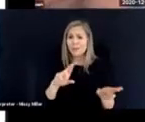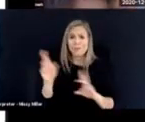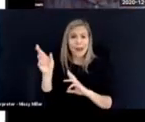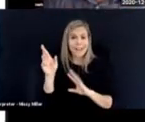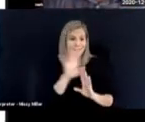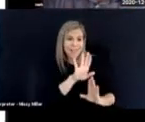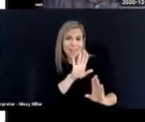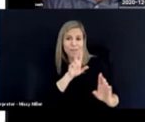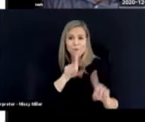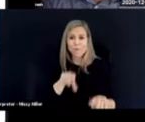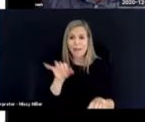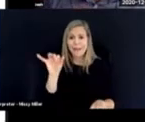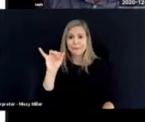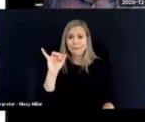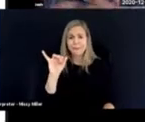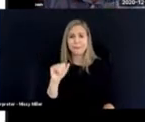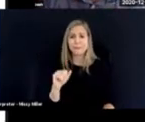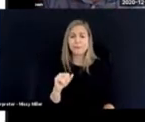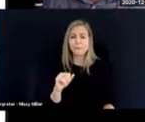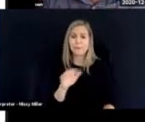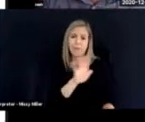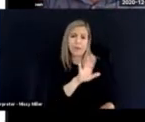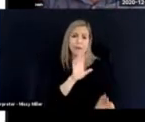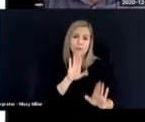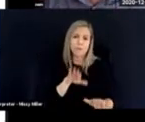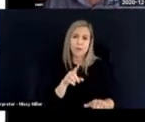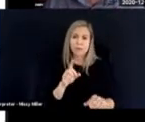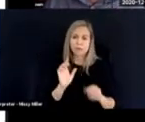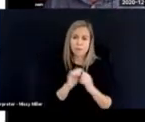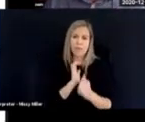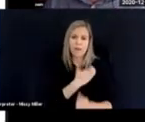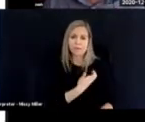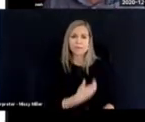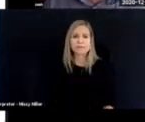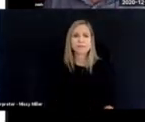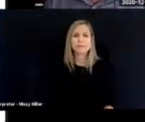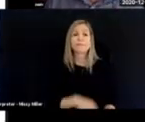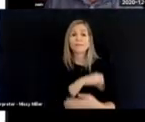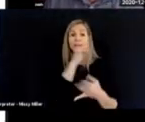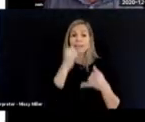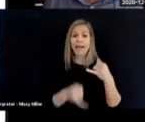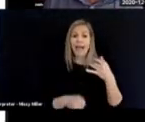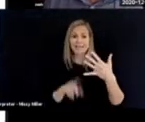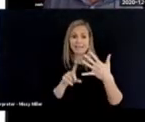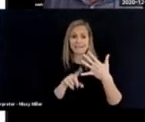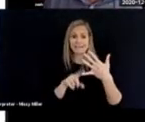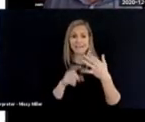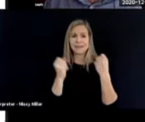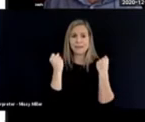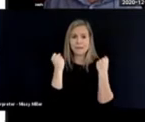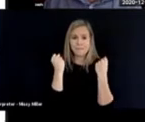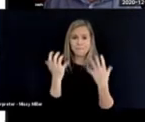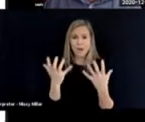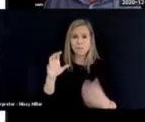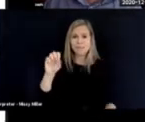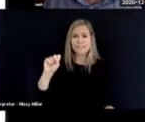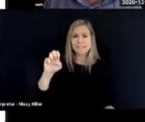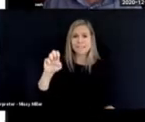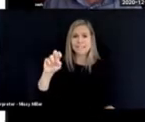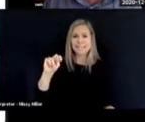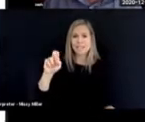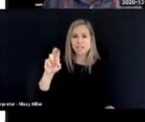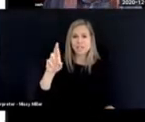be ready for their reply, their response. And lastly, multi-sensory